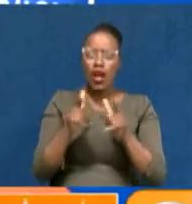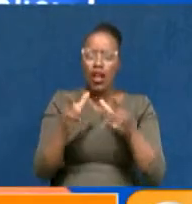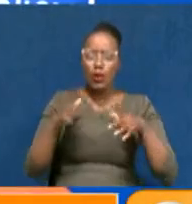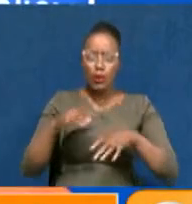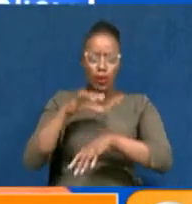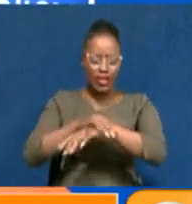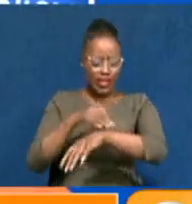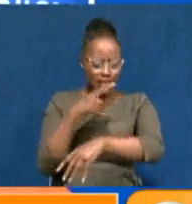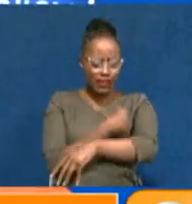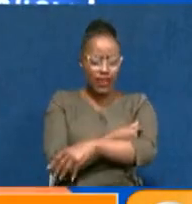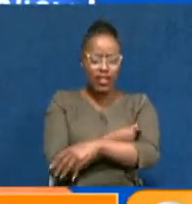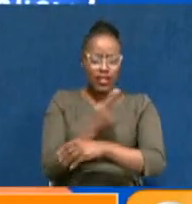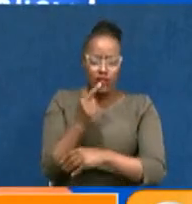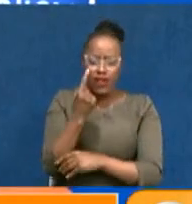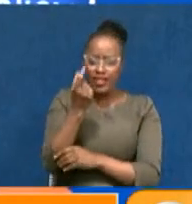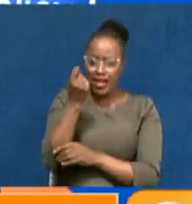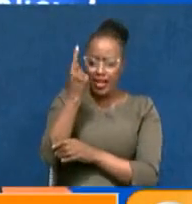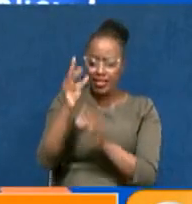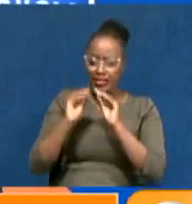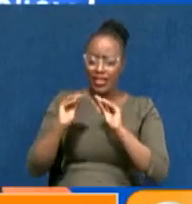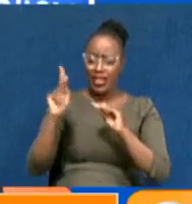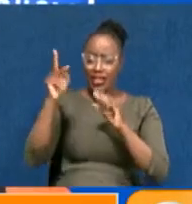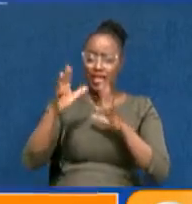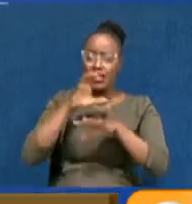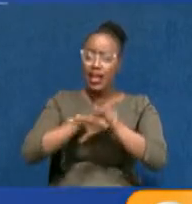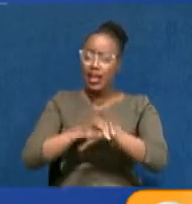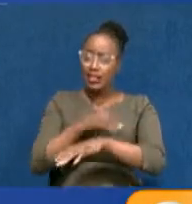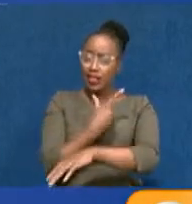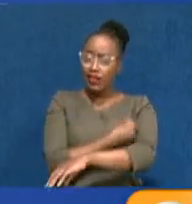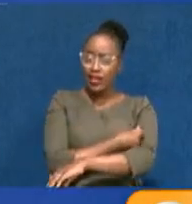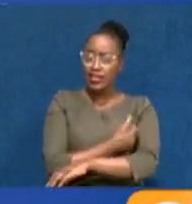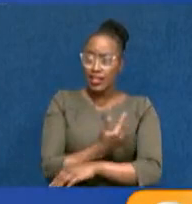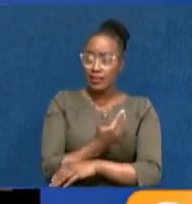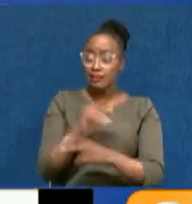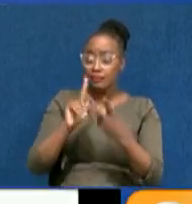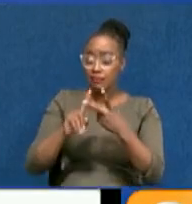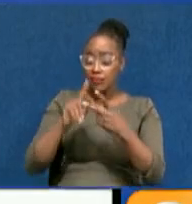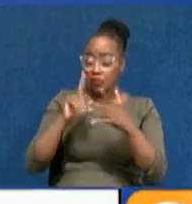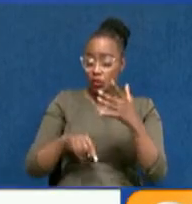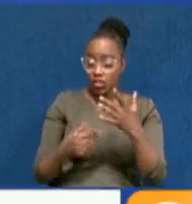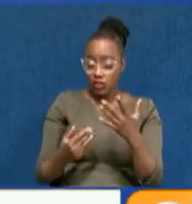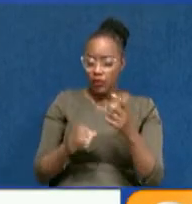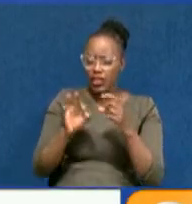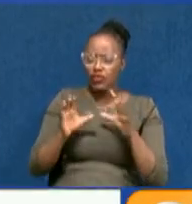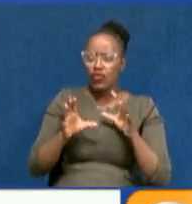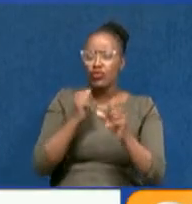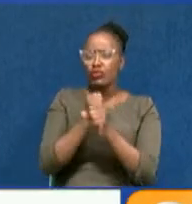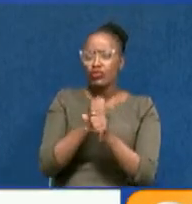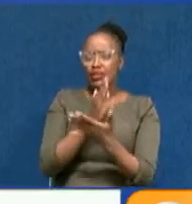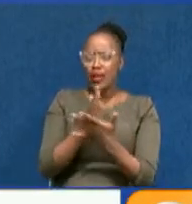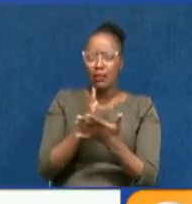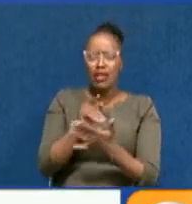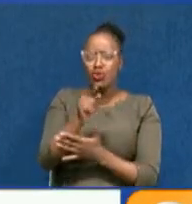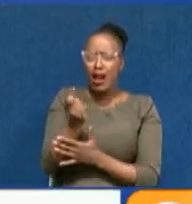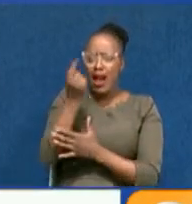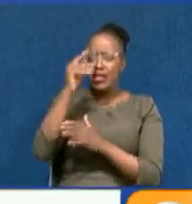is to make them understand, educate the Kenyans to be vaccinated. The other thing is that when you are forced to do something without